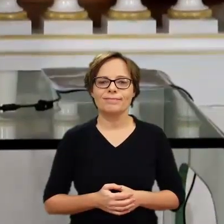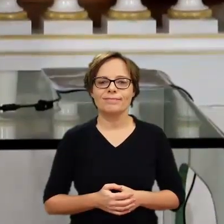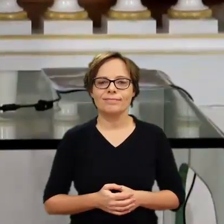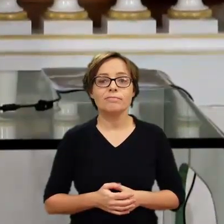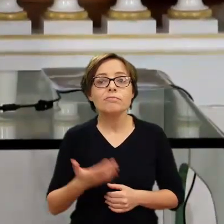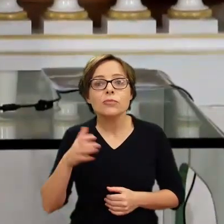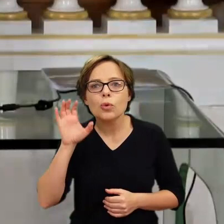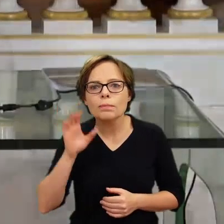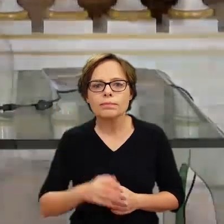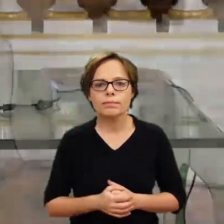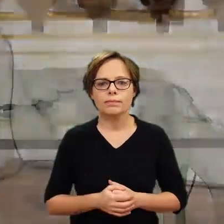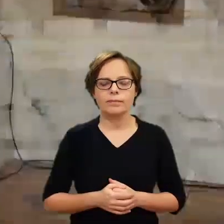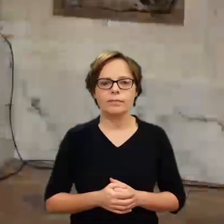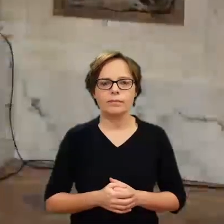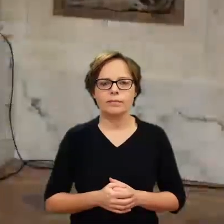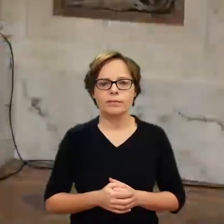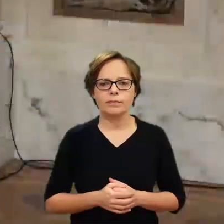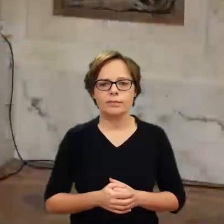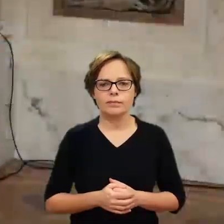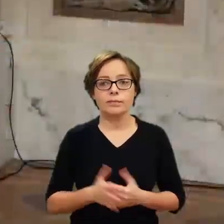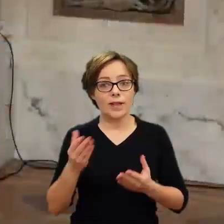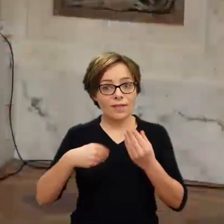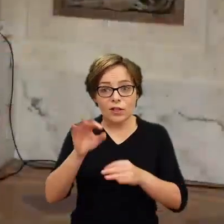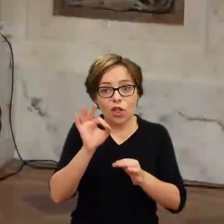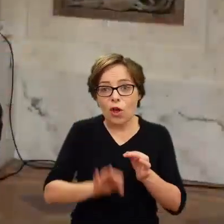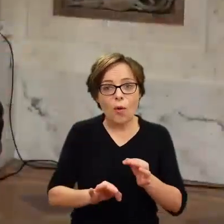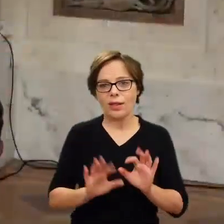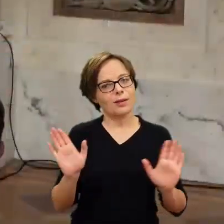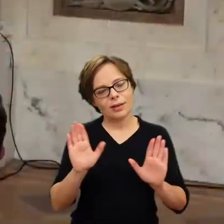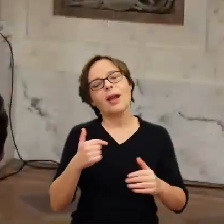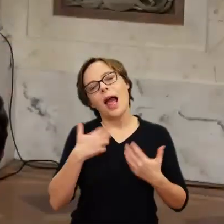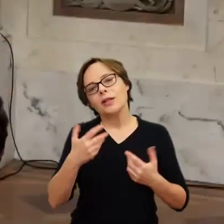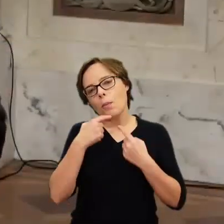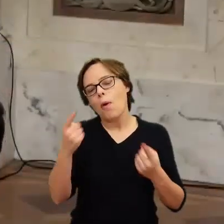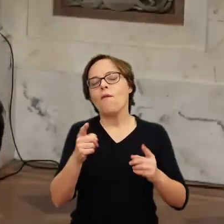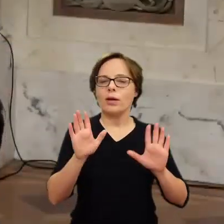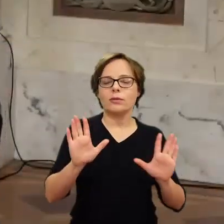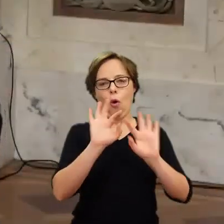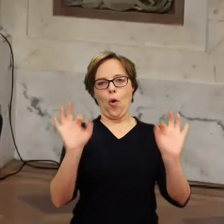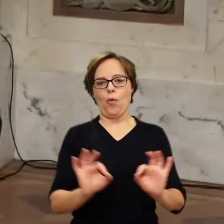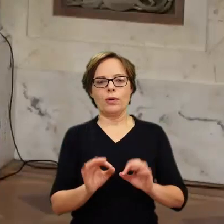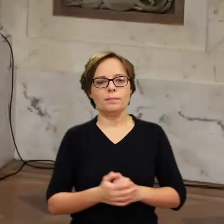Sorry? I'm not going to be more precise. I'm going be mysterious. Any other questions?